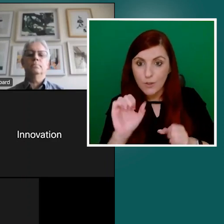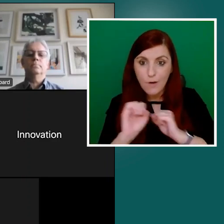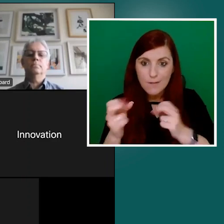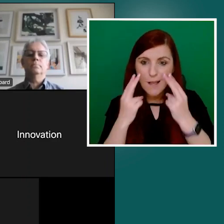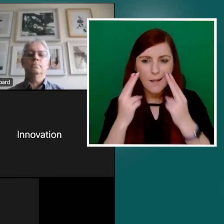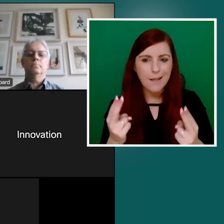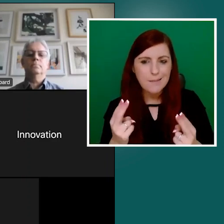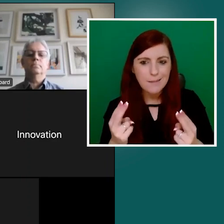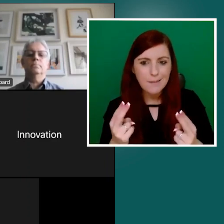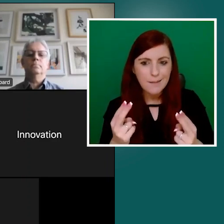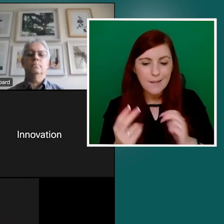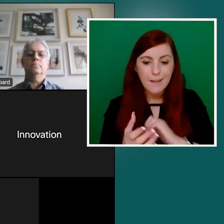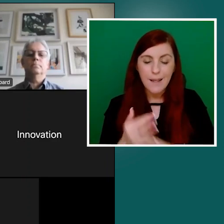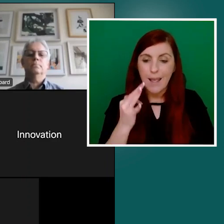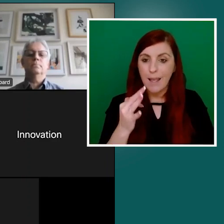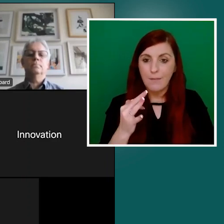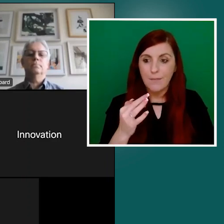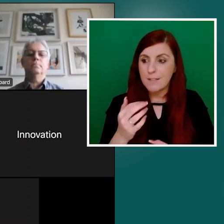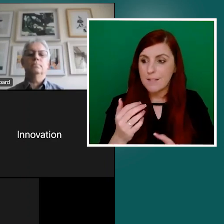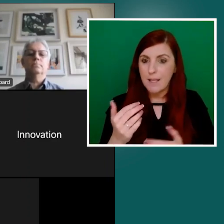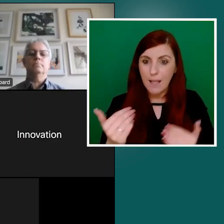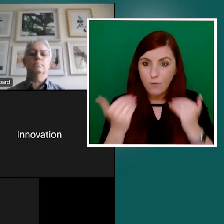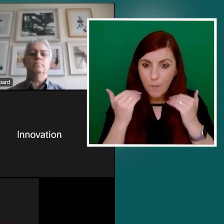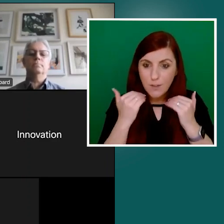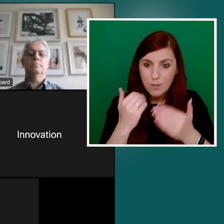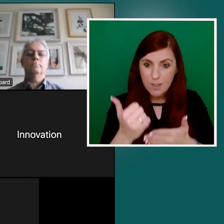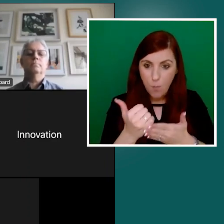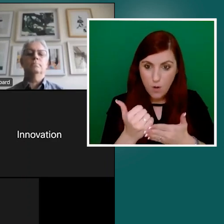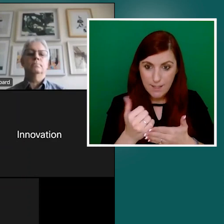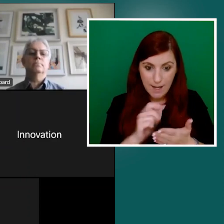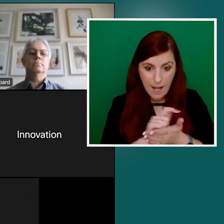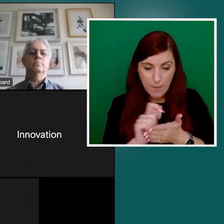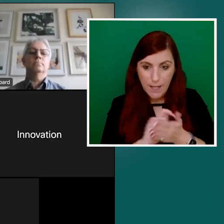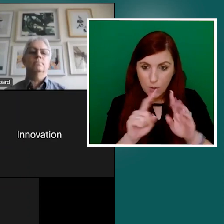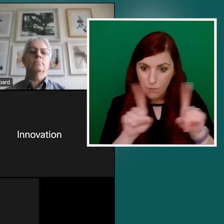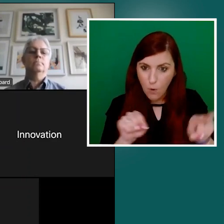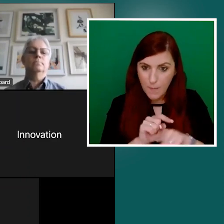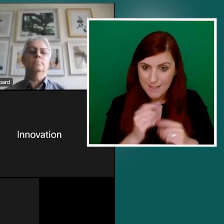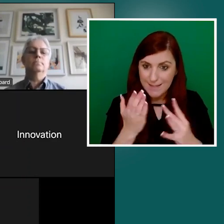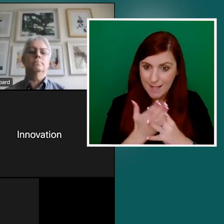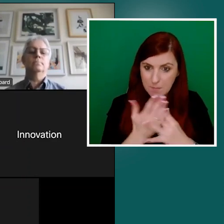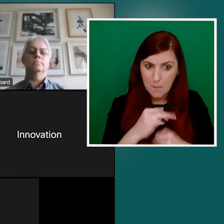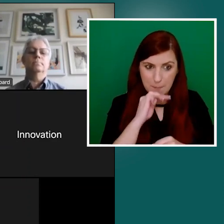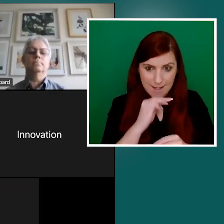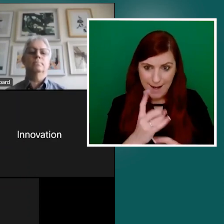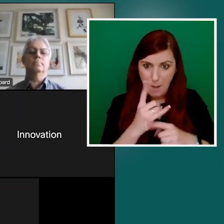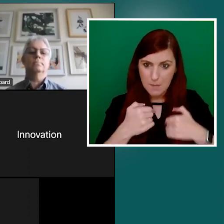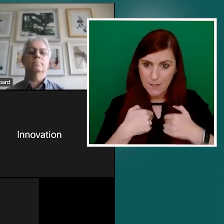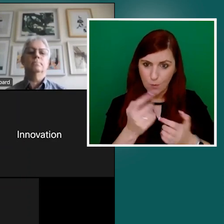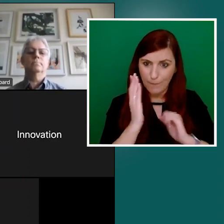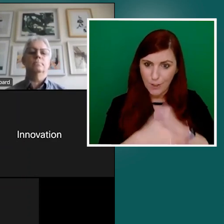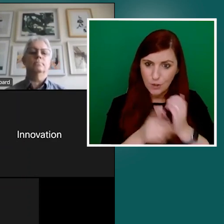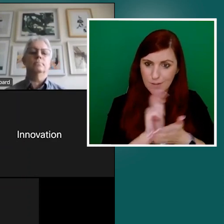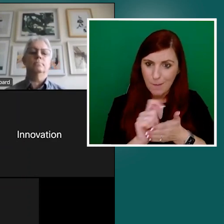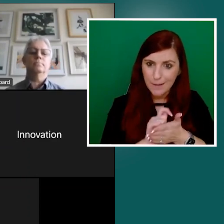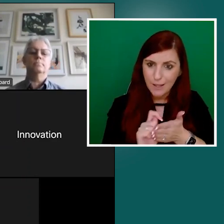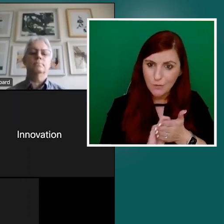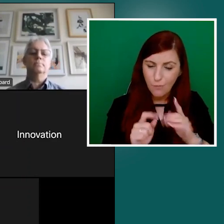is accessible, it helps me in actually completing that application form. Assuming it, of course, is accessible.